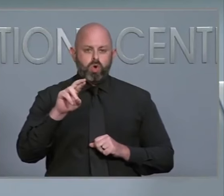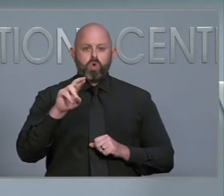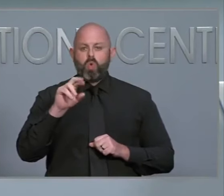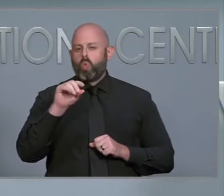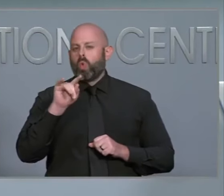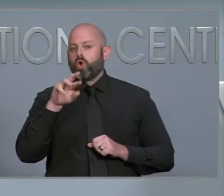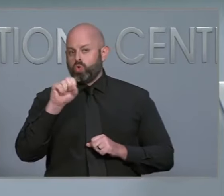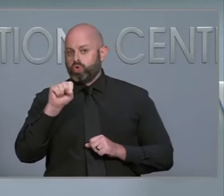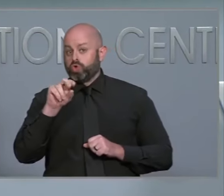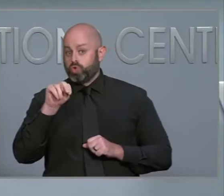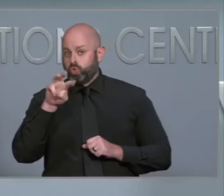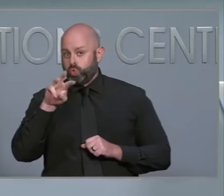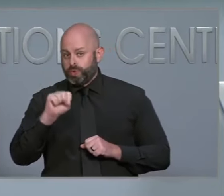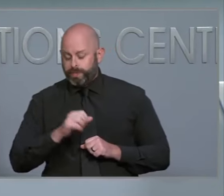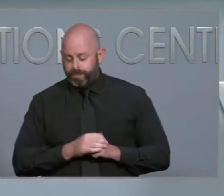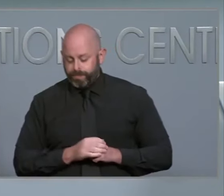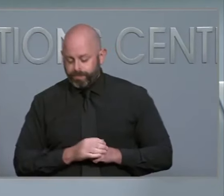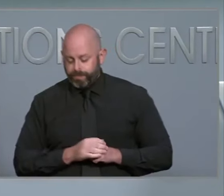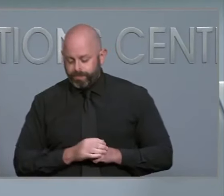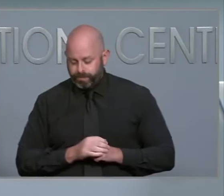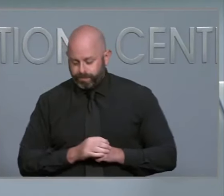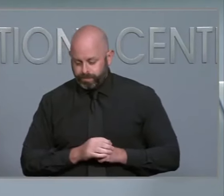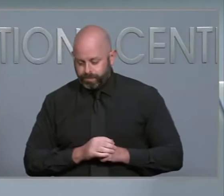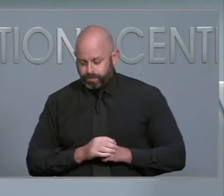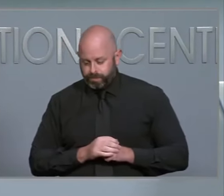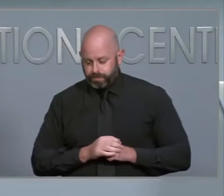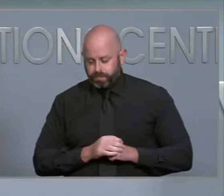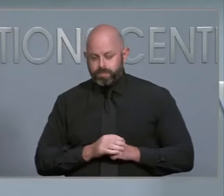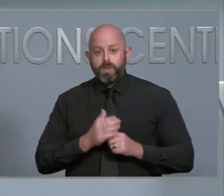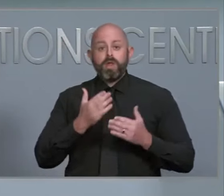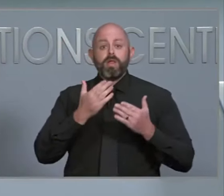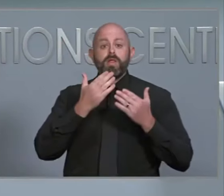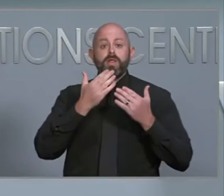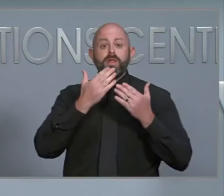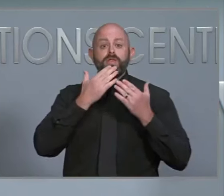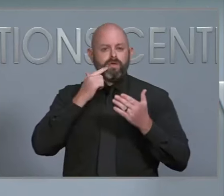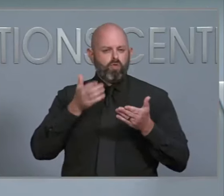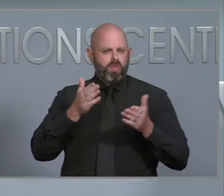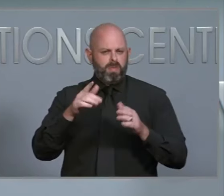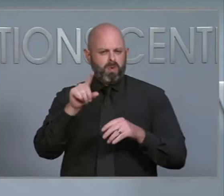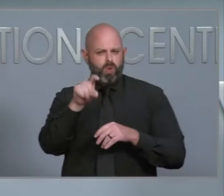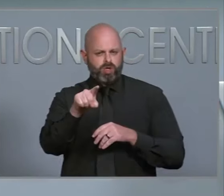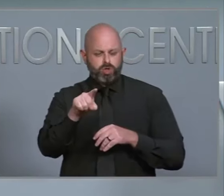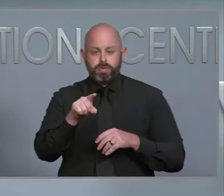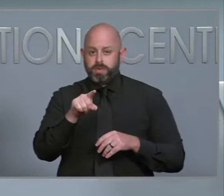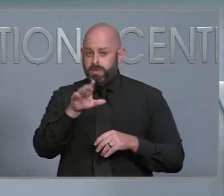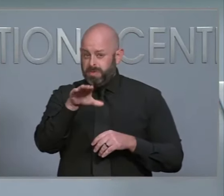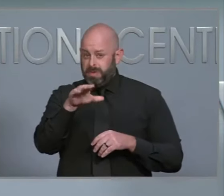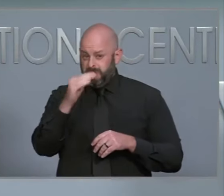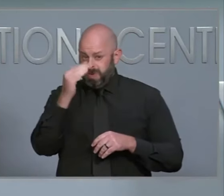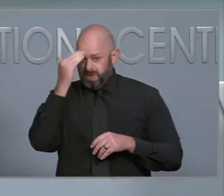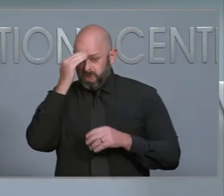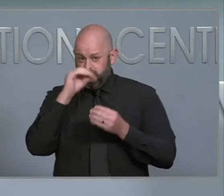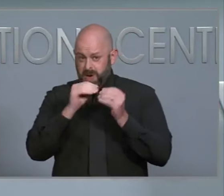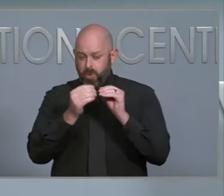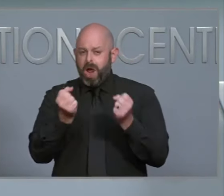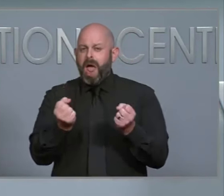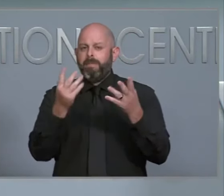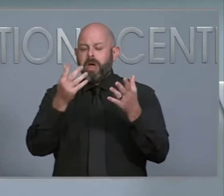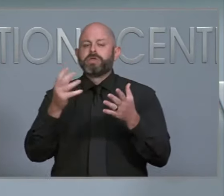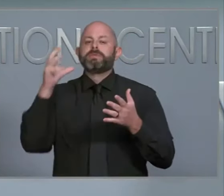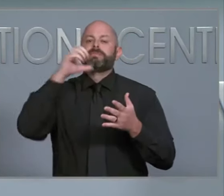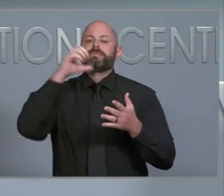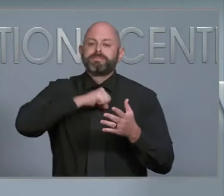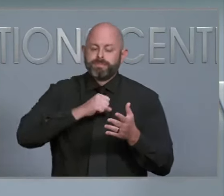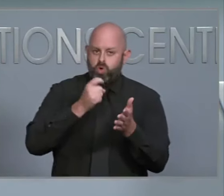Hi, Al. Thank you for having the call. I was wondering if you could give us an estimate of the total cost of the damage in the state and what